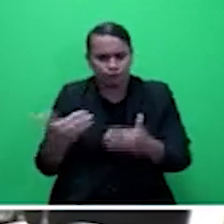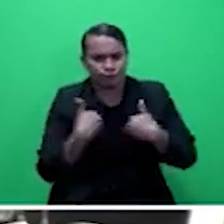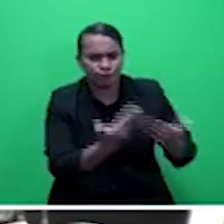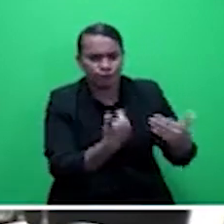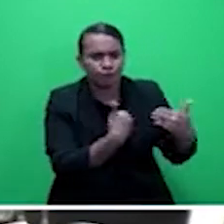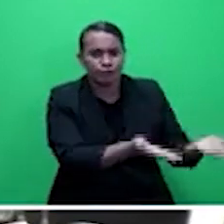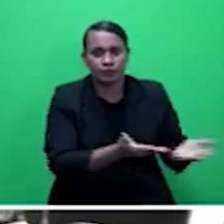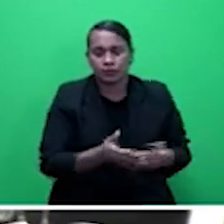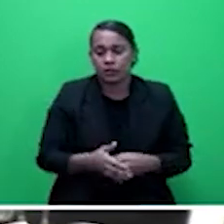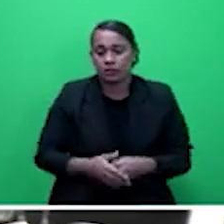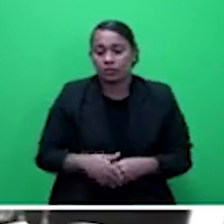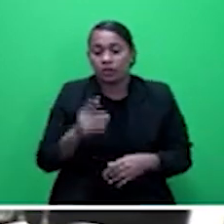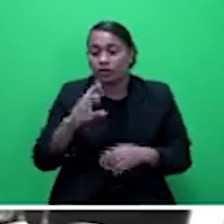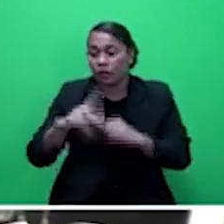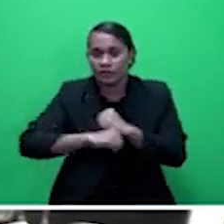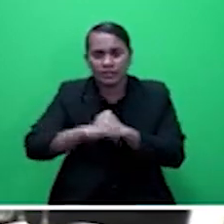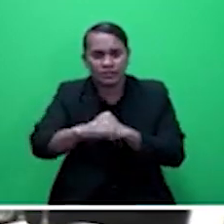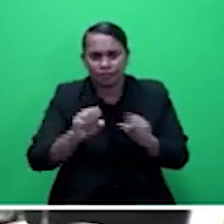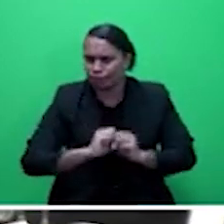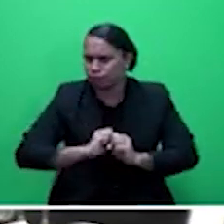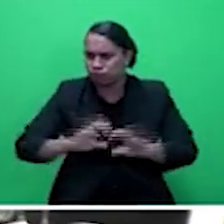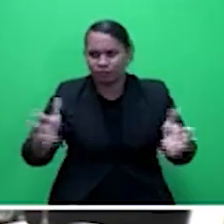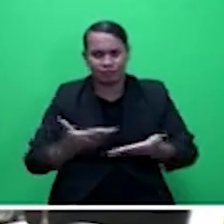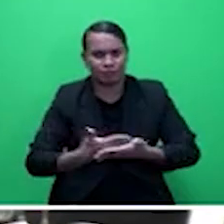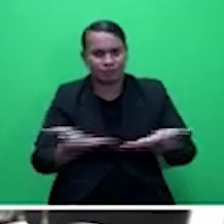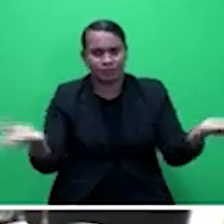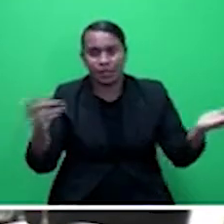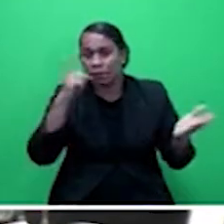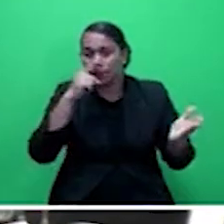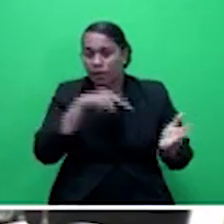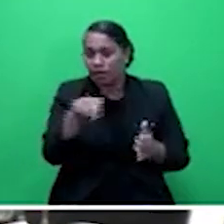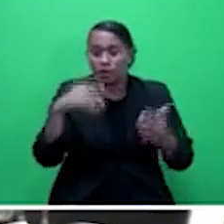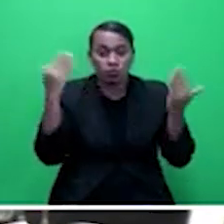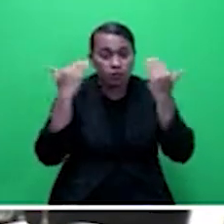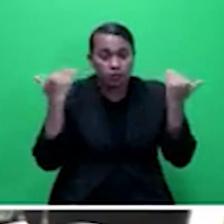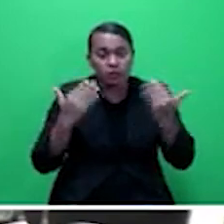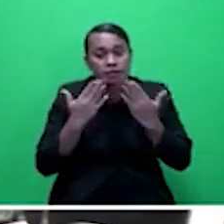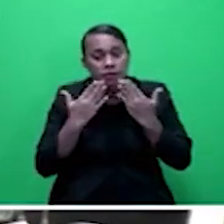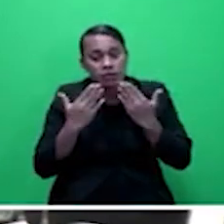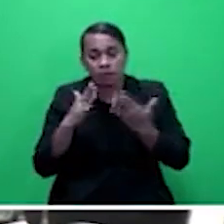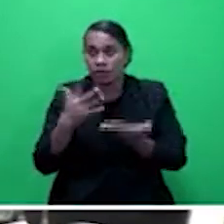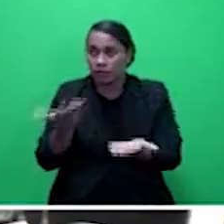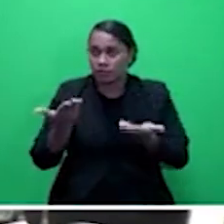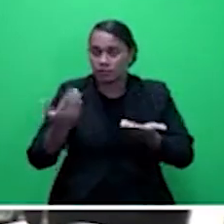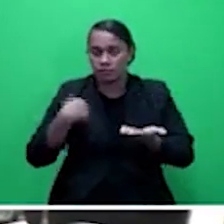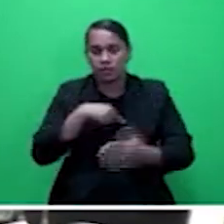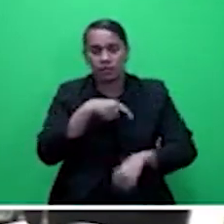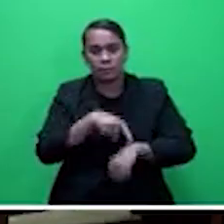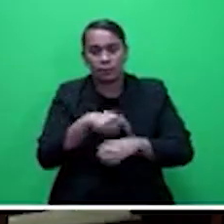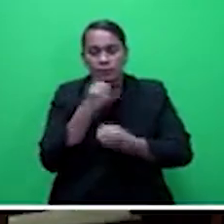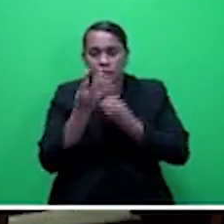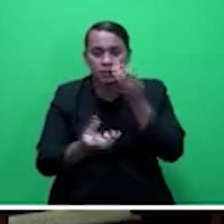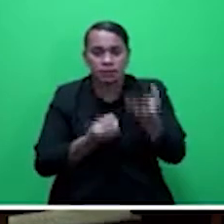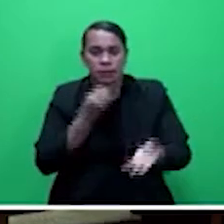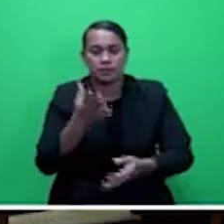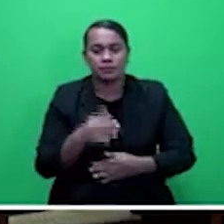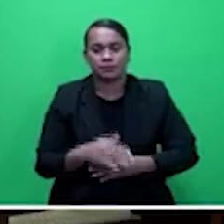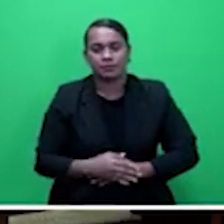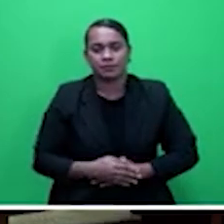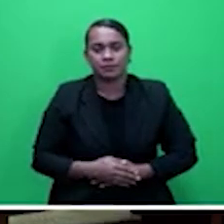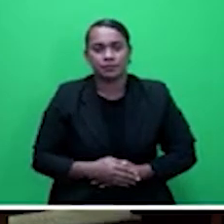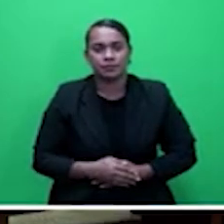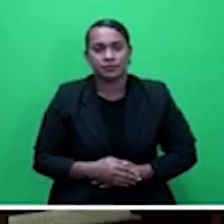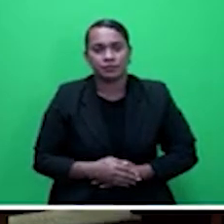funds. Honorable Speaker, sir, I thank you for giving me the floor to contribute to the motion. I thank the